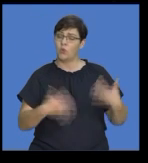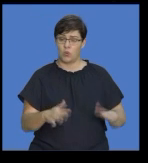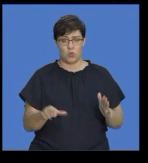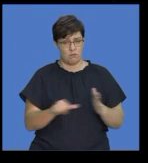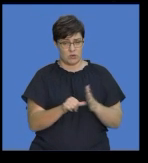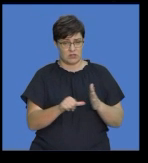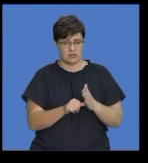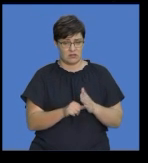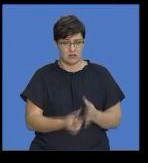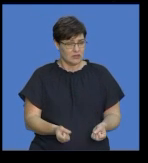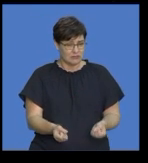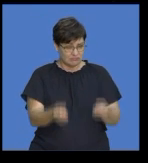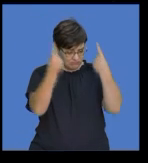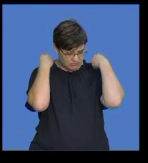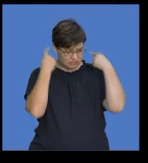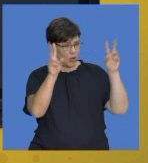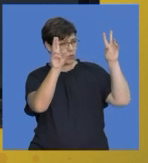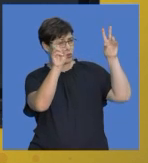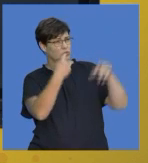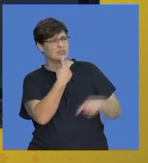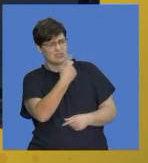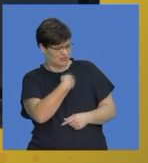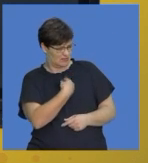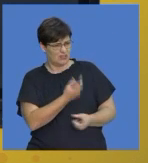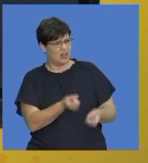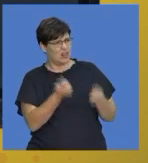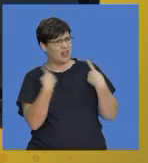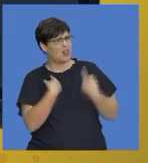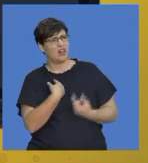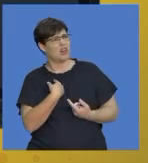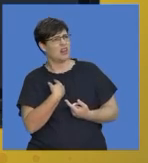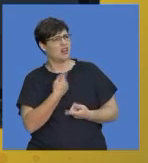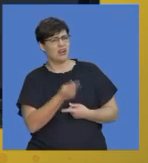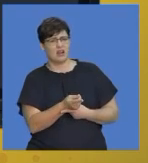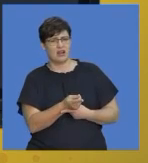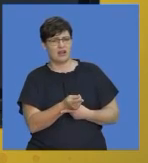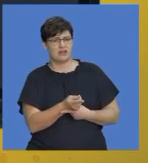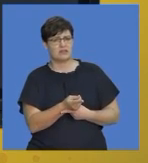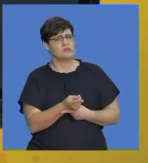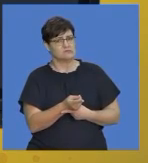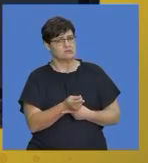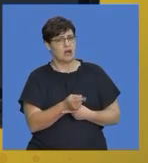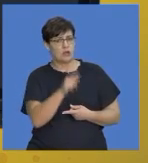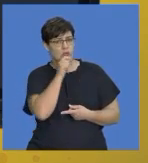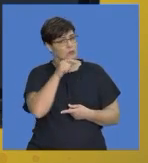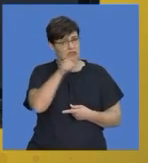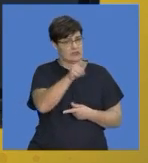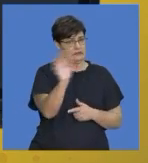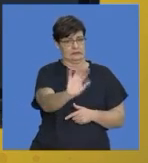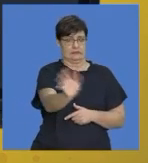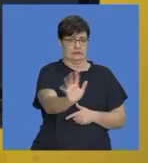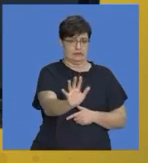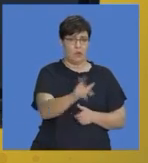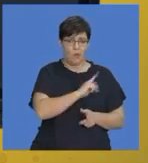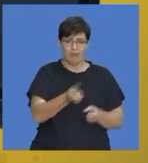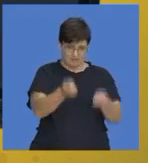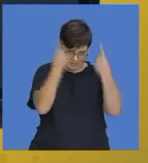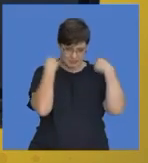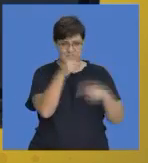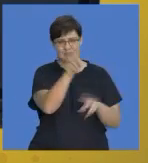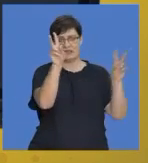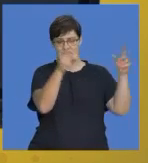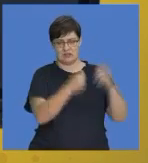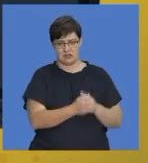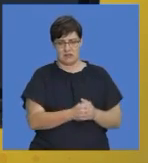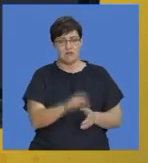understand what a quotation is actually saying in a question paper, I discourage you from actually attempting that as a question. If you know